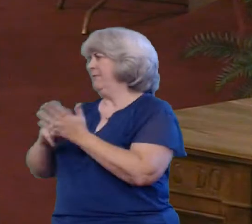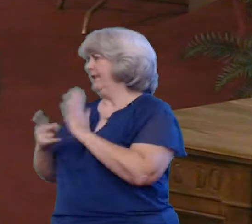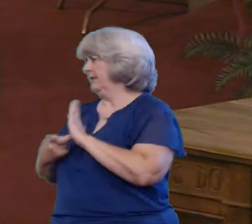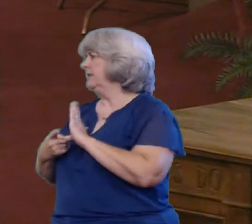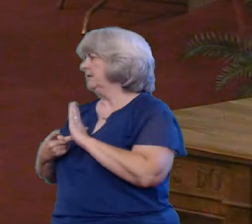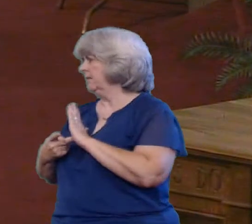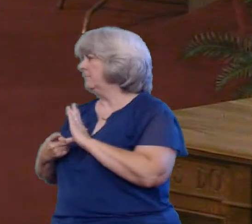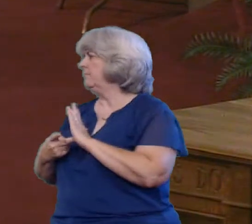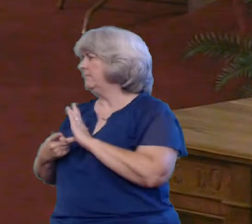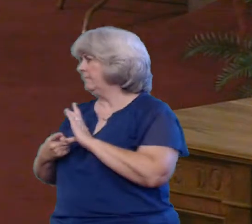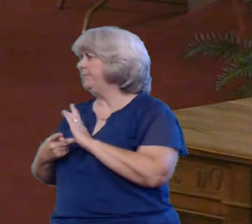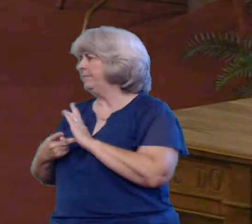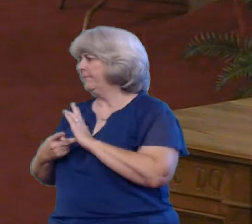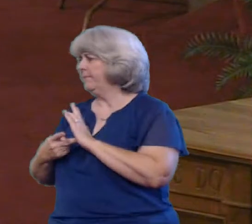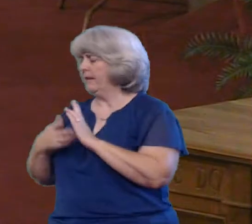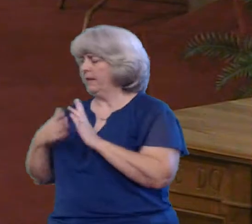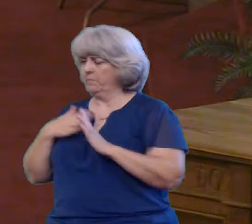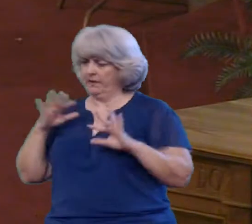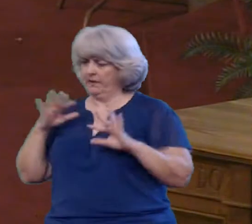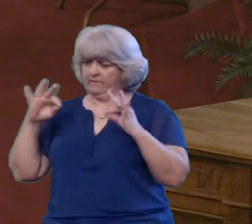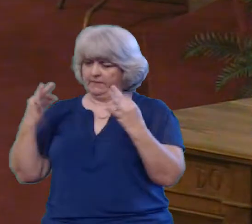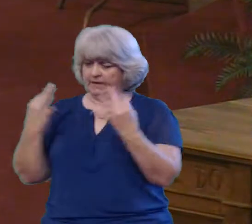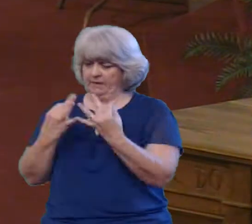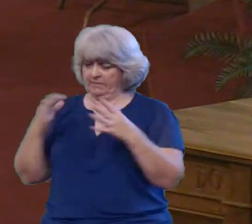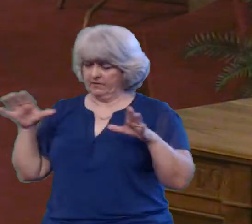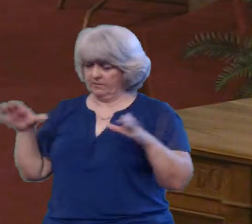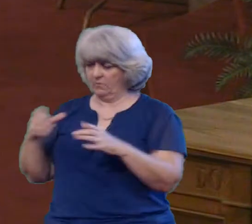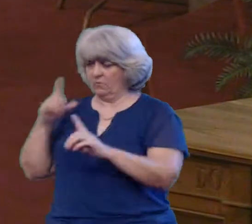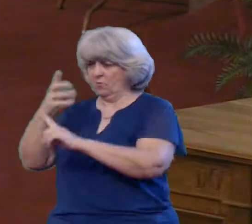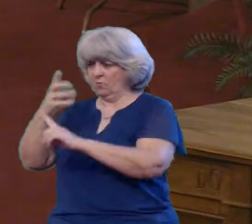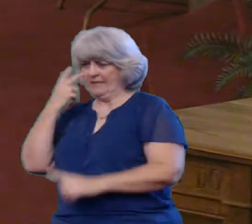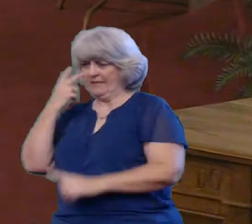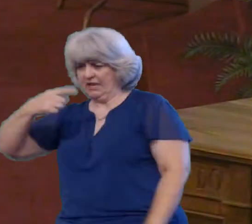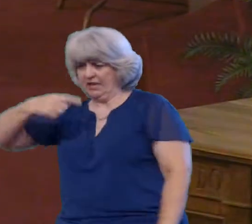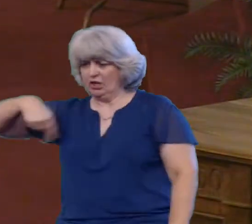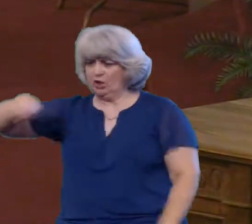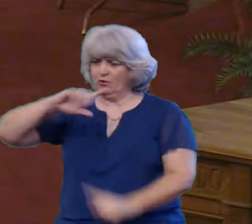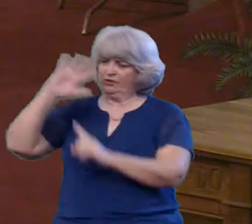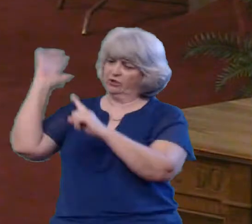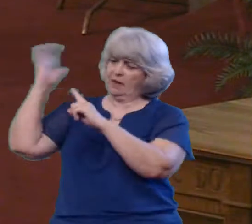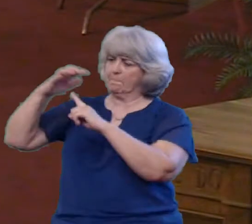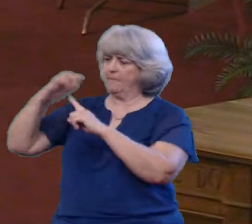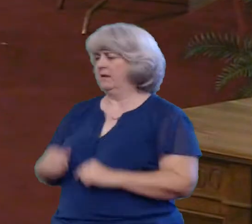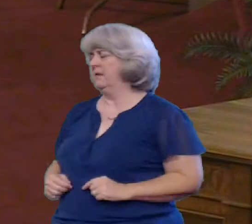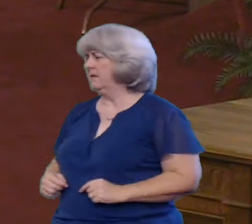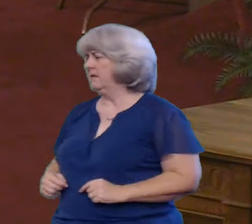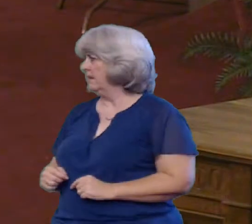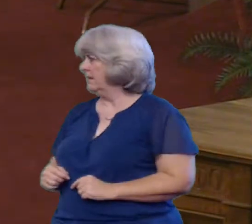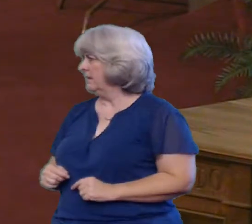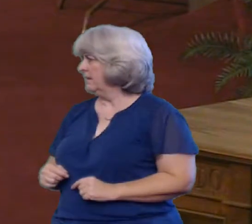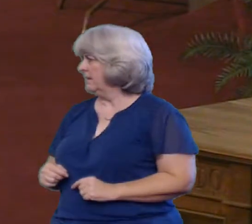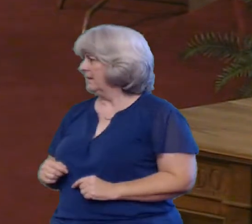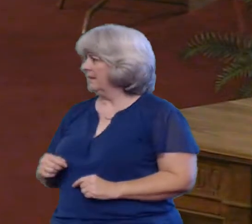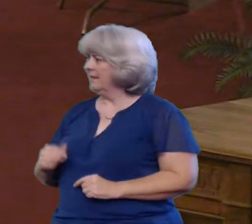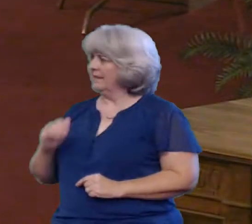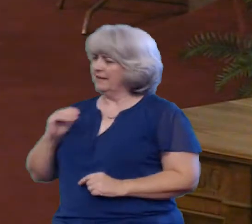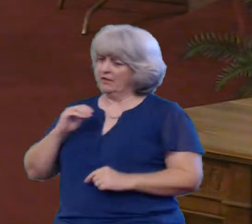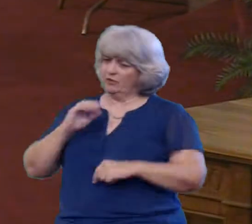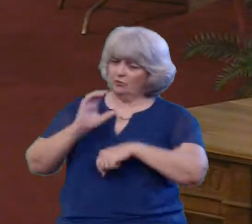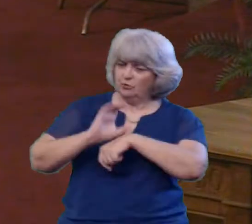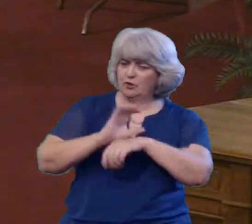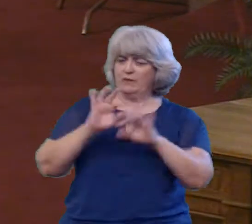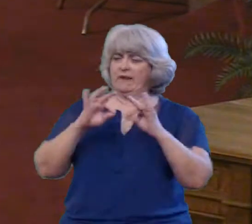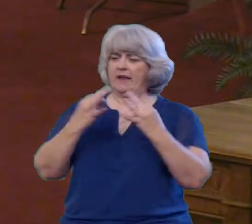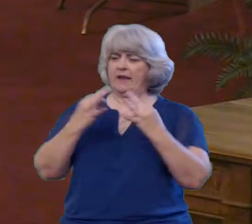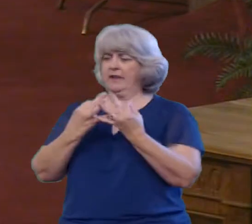That our goal for our families is them to be the best that they can be And that our goal as a family both our earthly and